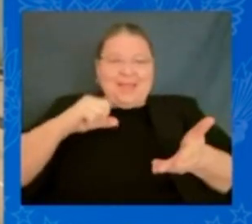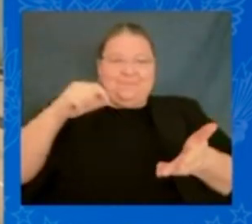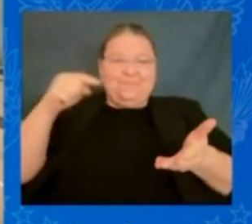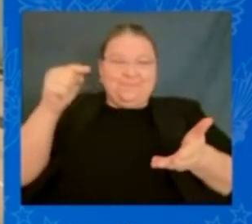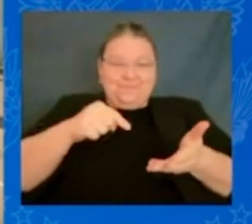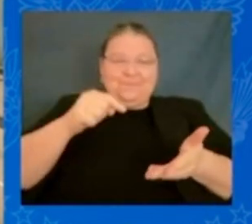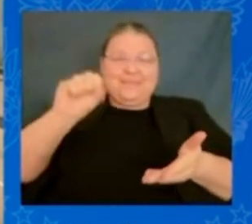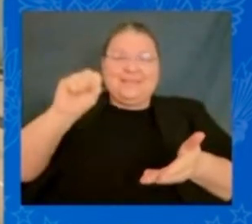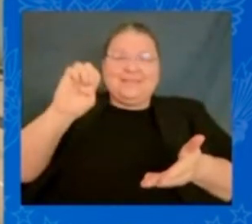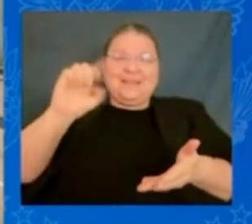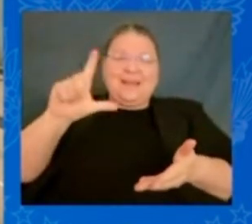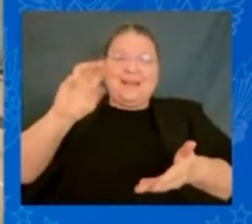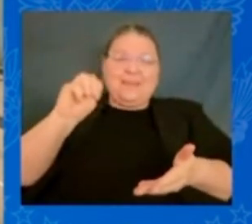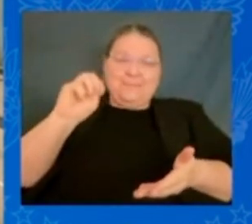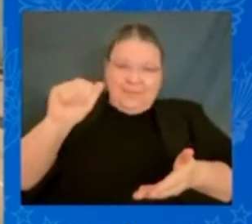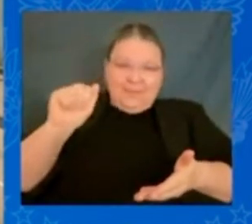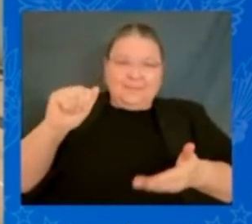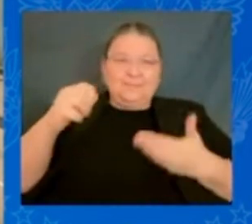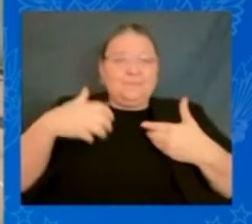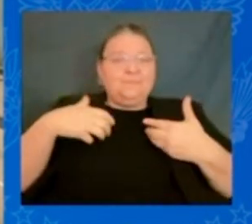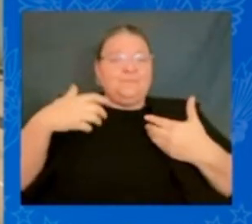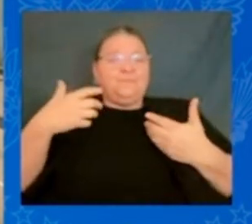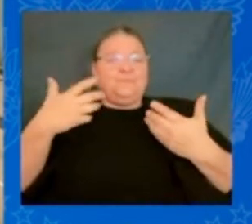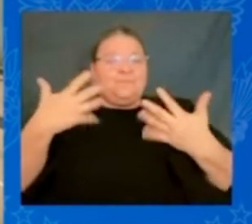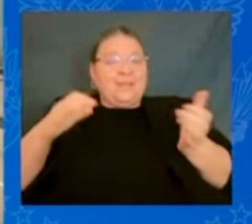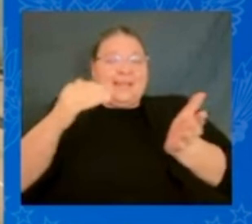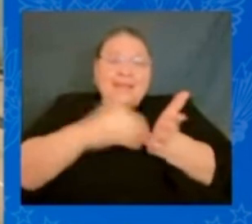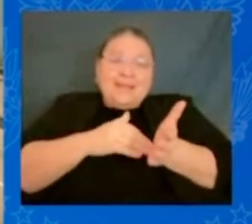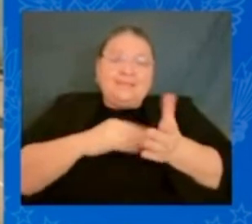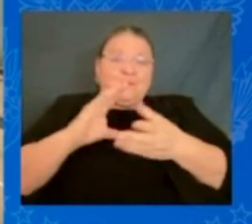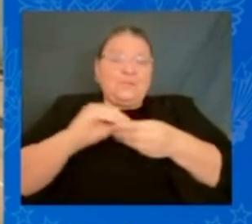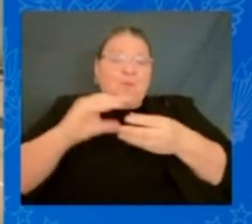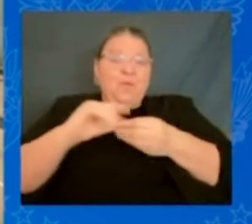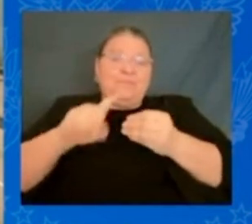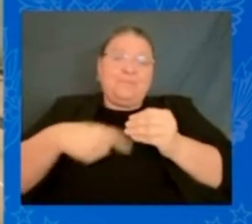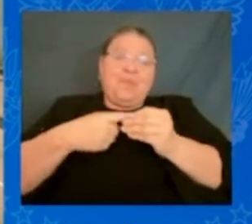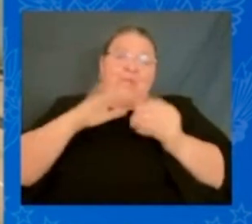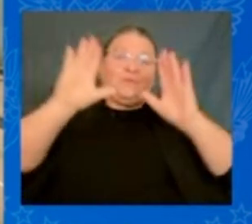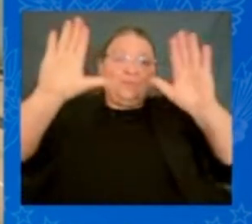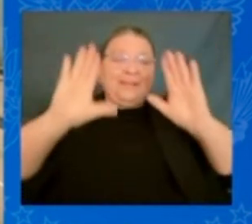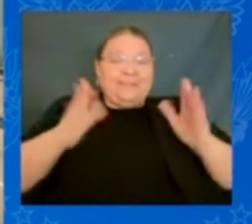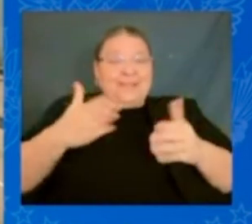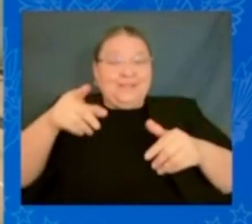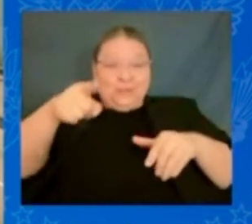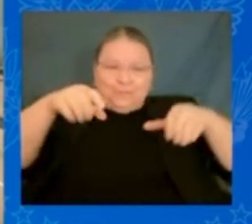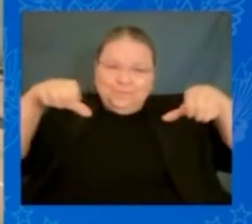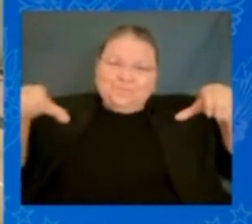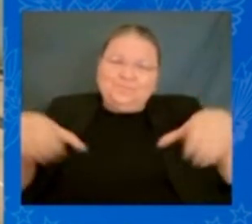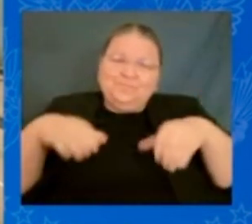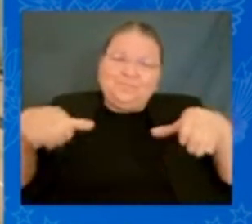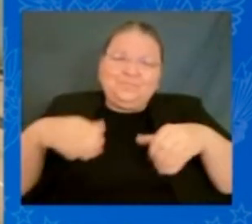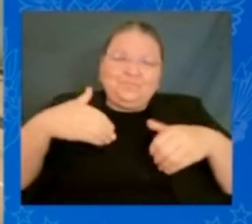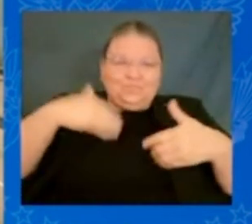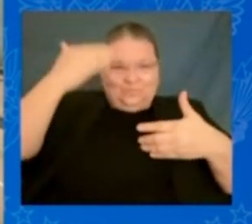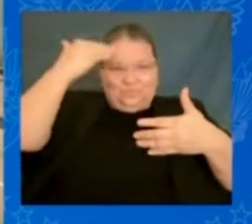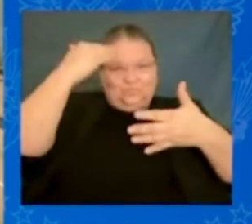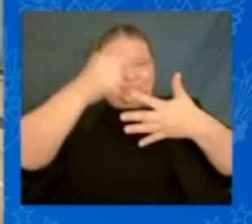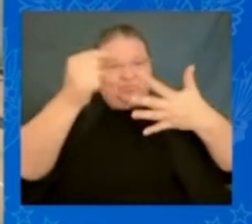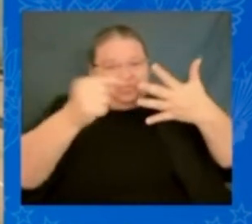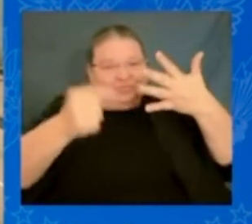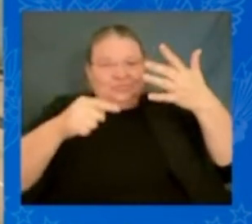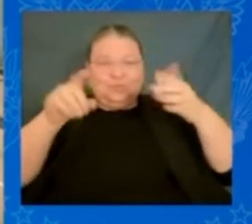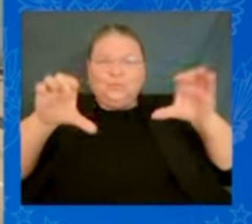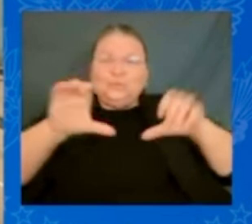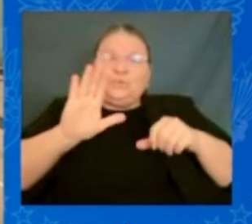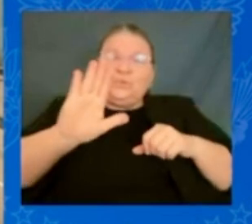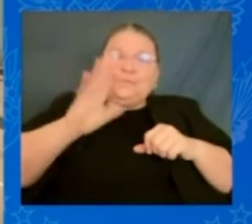all the great things you've already done, but I'm very aware of those. And I know you'll do greater things. And what I'd like to do is, I'd like